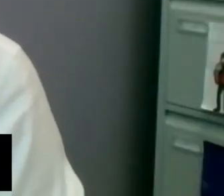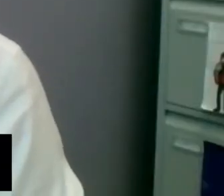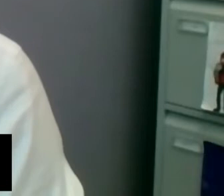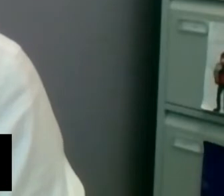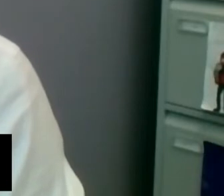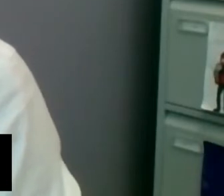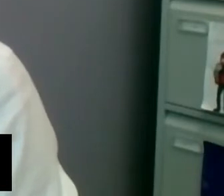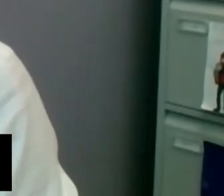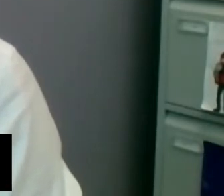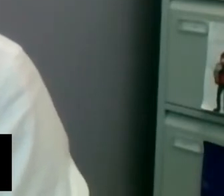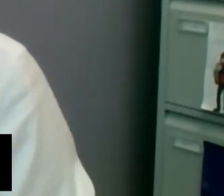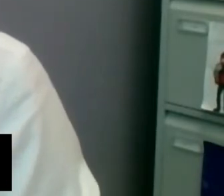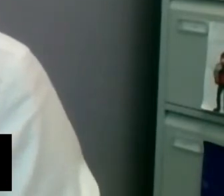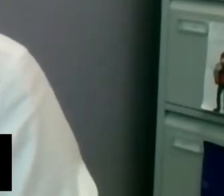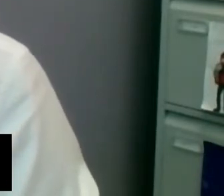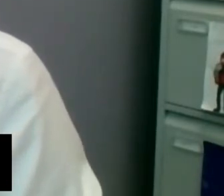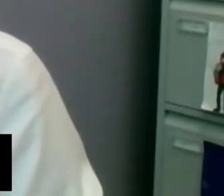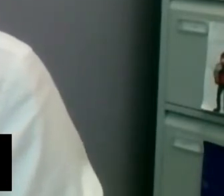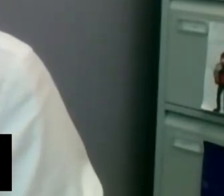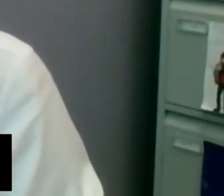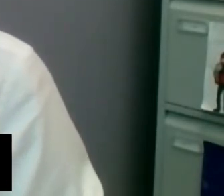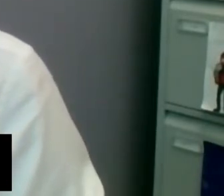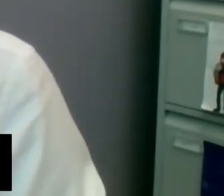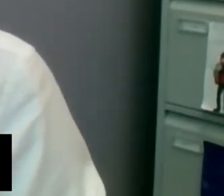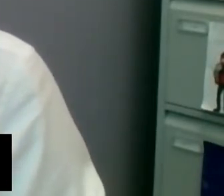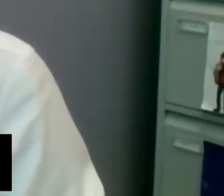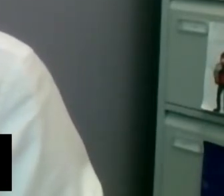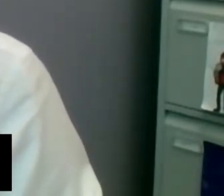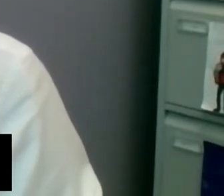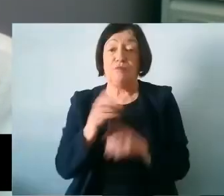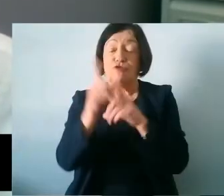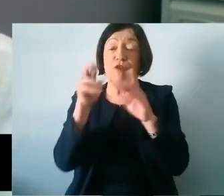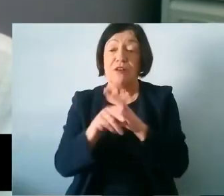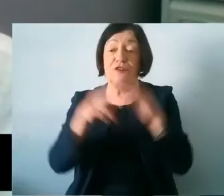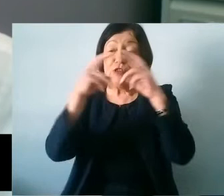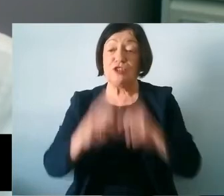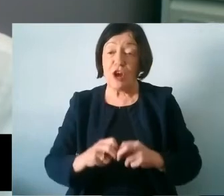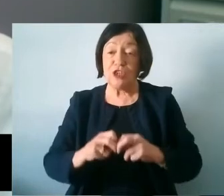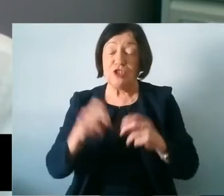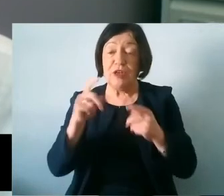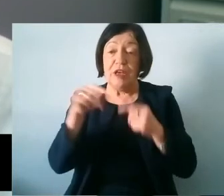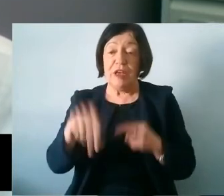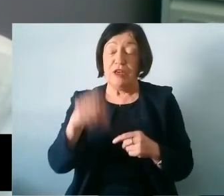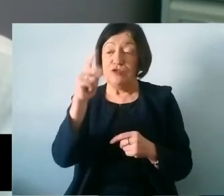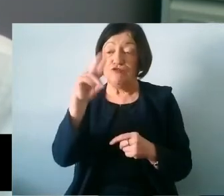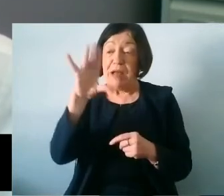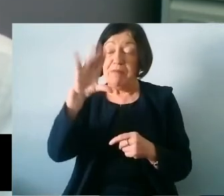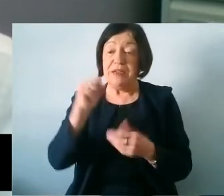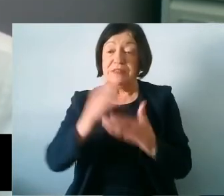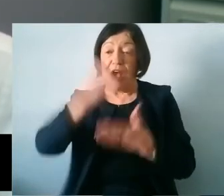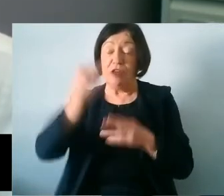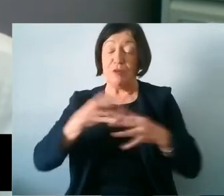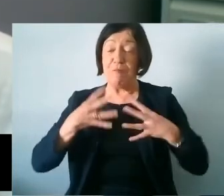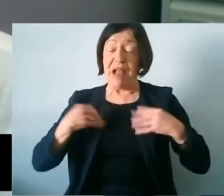Hello, my name is Dr. Noel Purdy and I'm Director of Research and Scholarship here at Stranulis University College in Belfast.